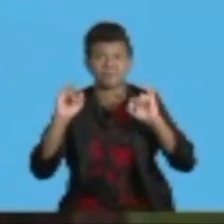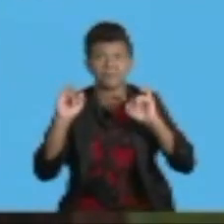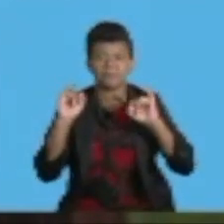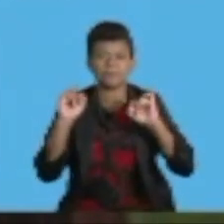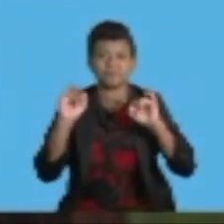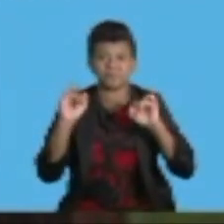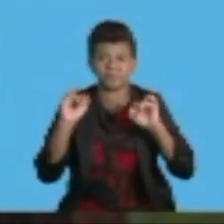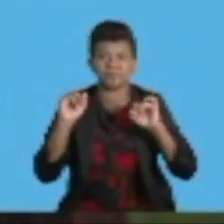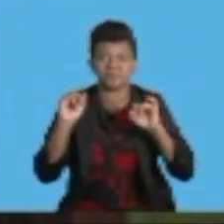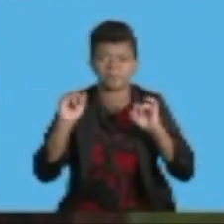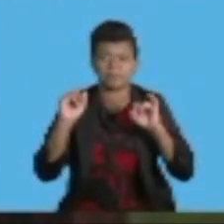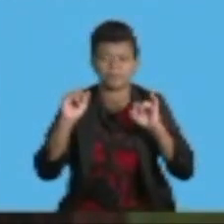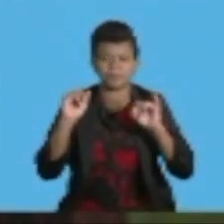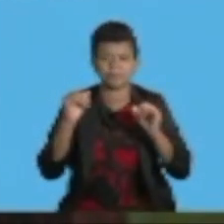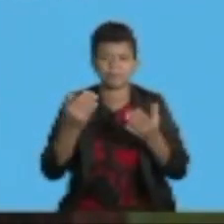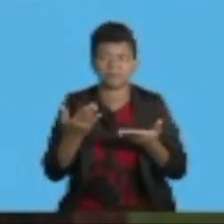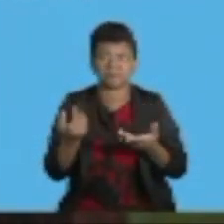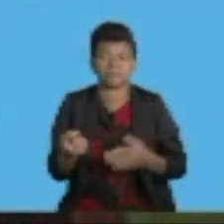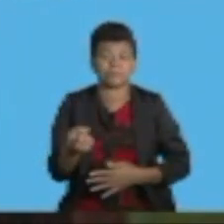incentives.